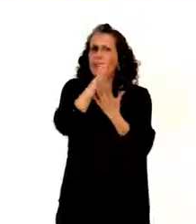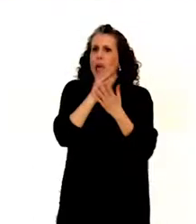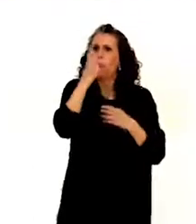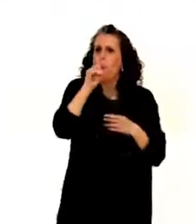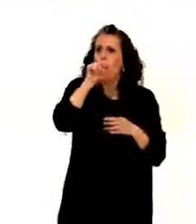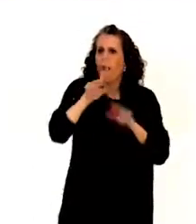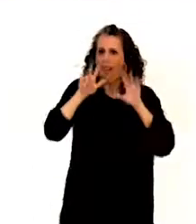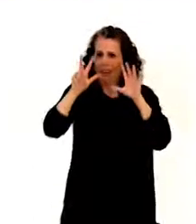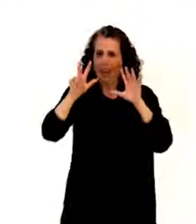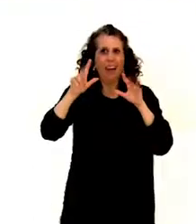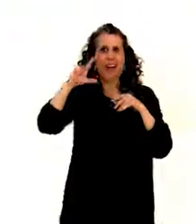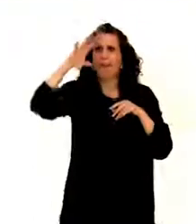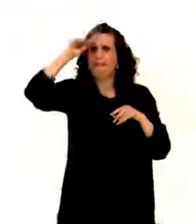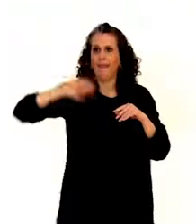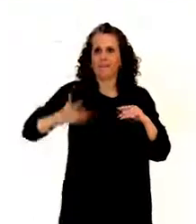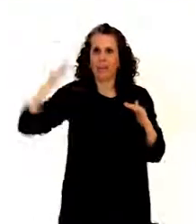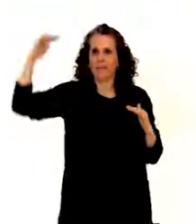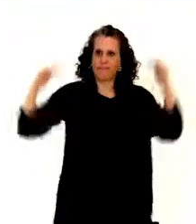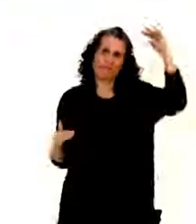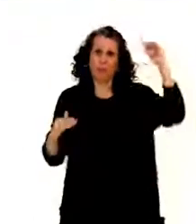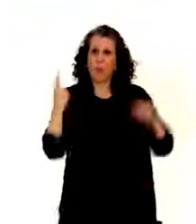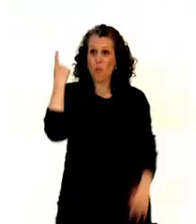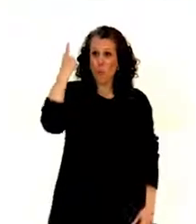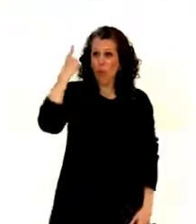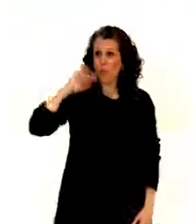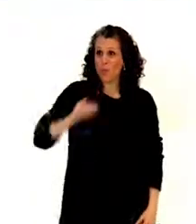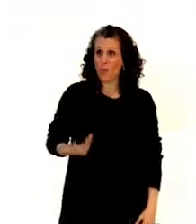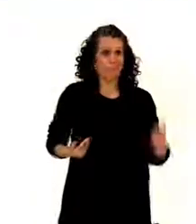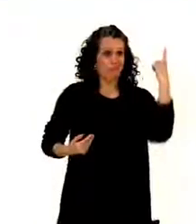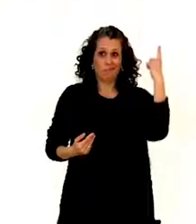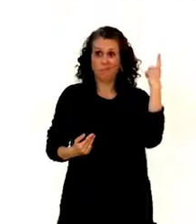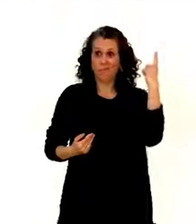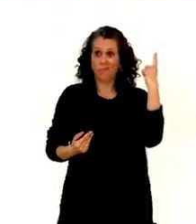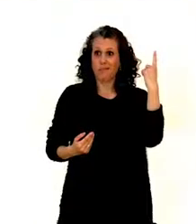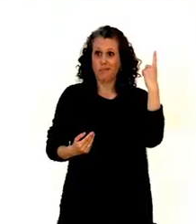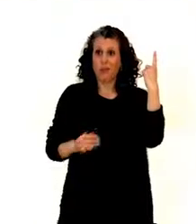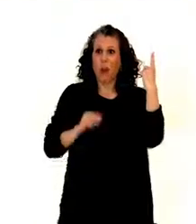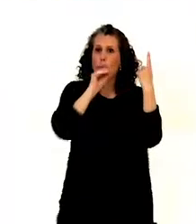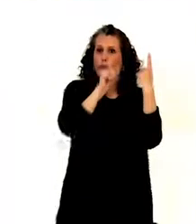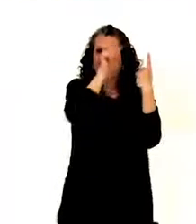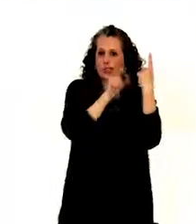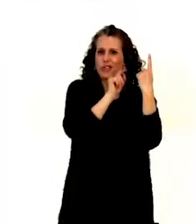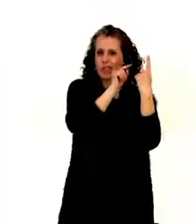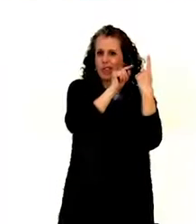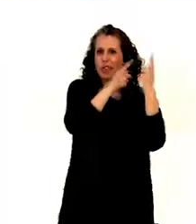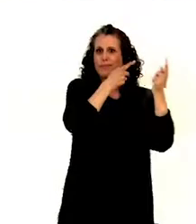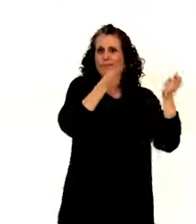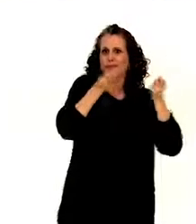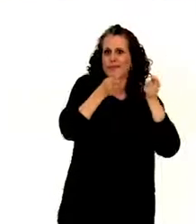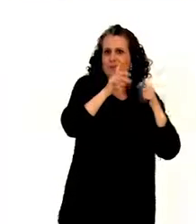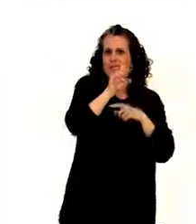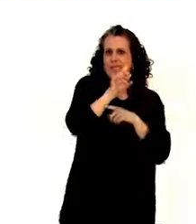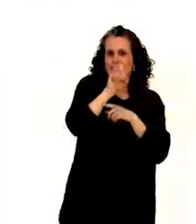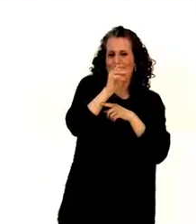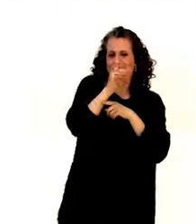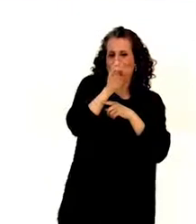we had gender disbalance. We had only one woman on the committee, Professor Therese Degenish was chairing us. But, so